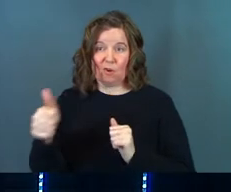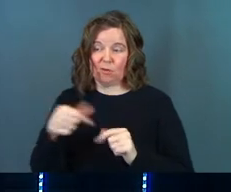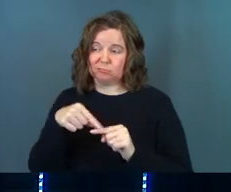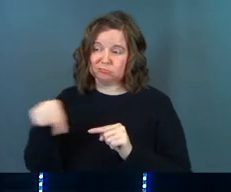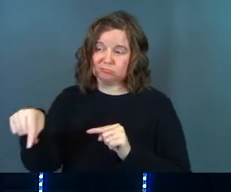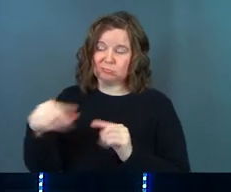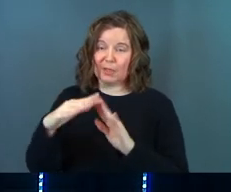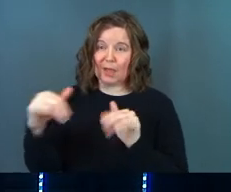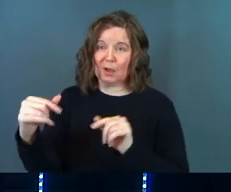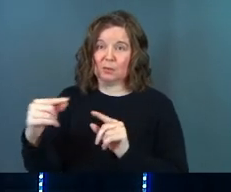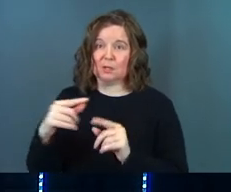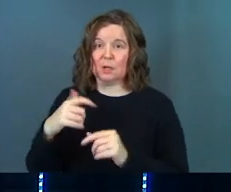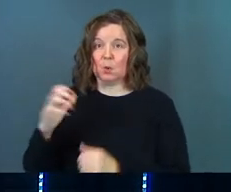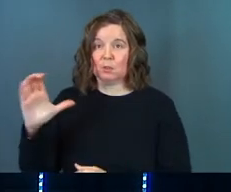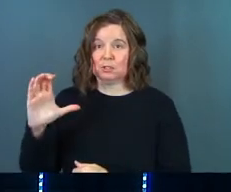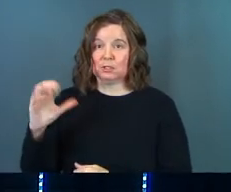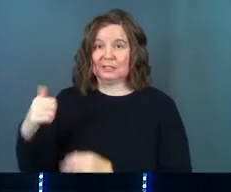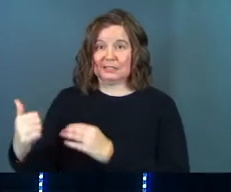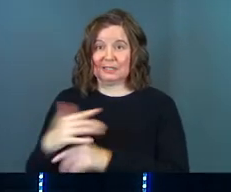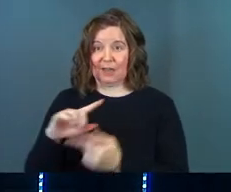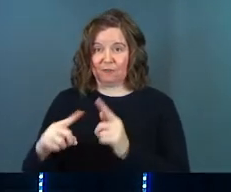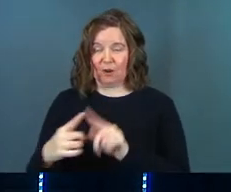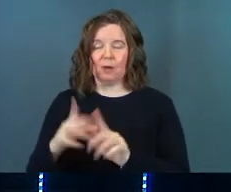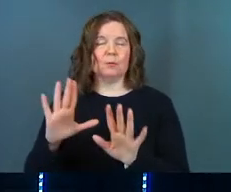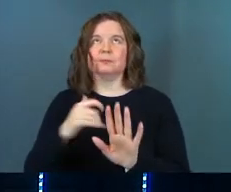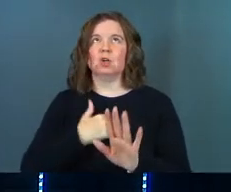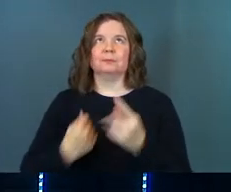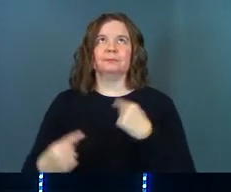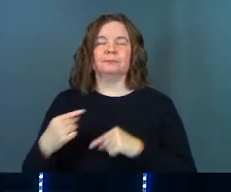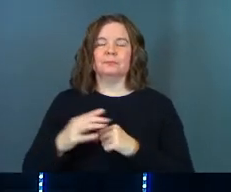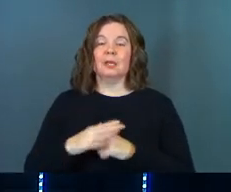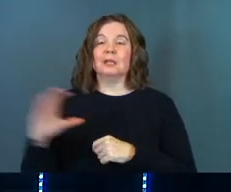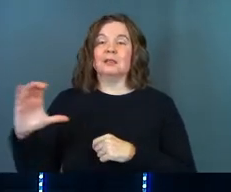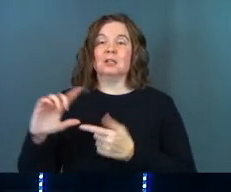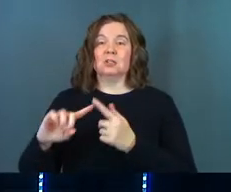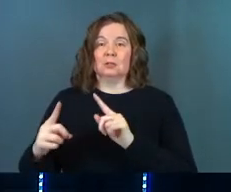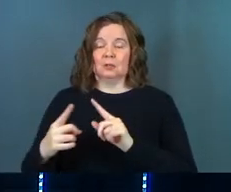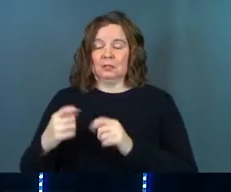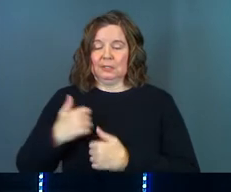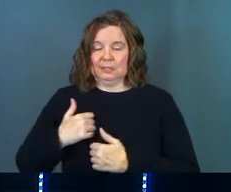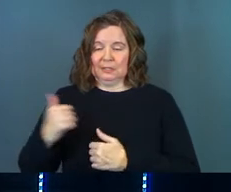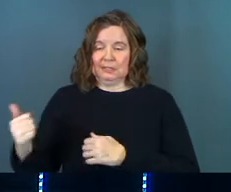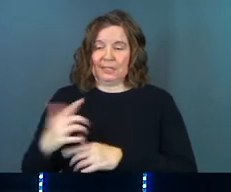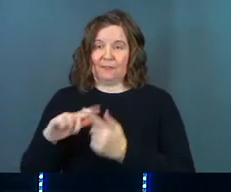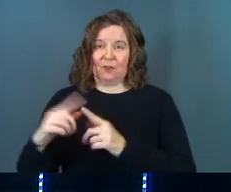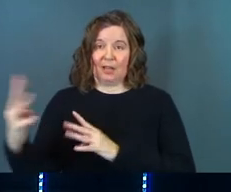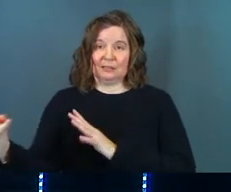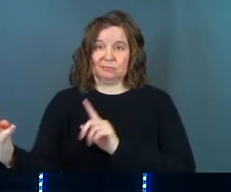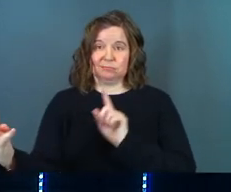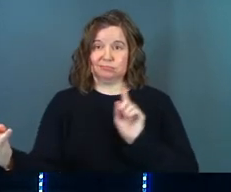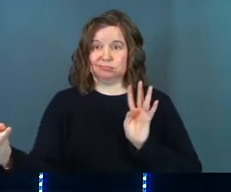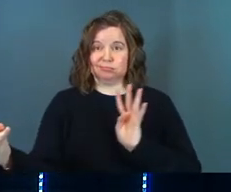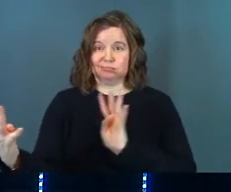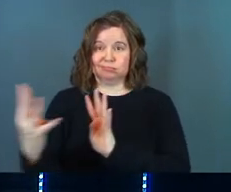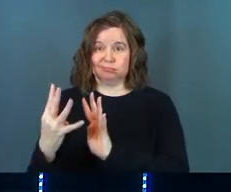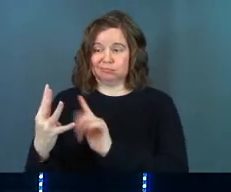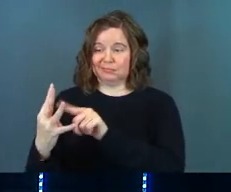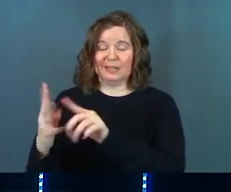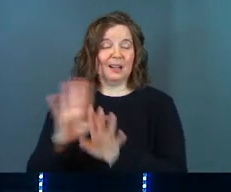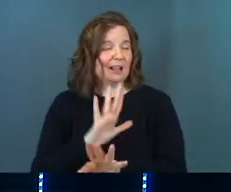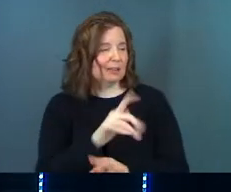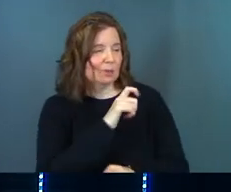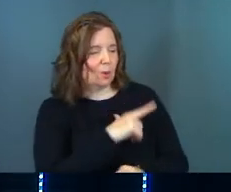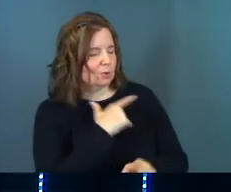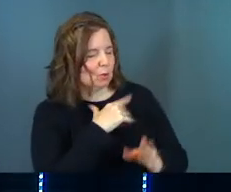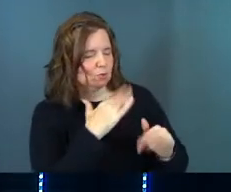house. And when the centurion sent friends, and then, sorry, the centurion sent friends to say to him, Lord, don't trouble yourself, for I do not deserve